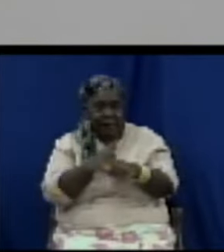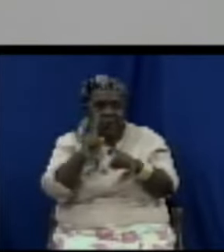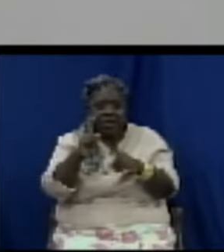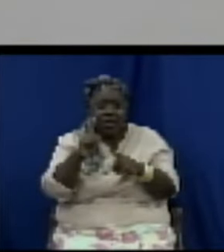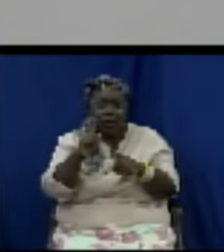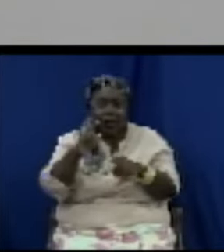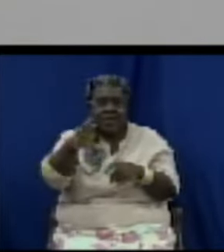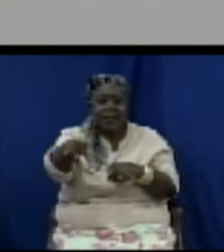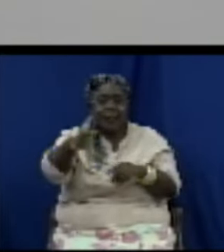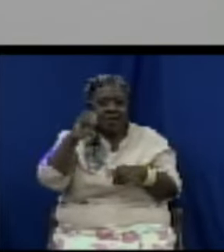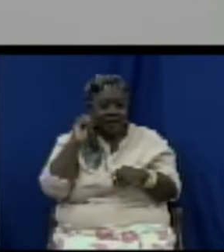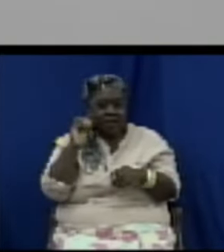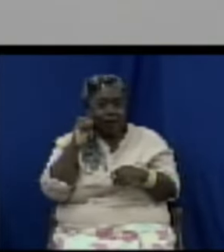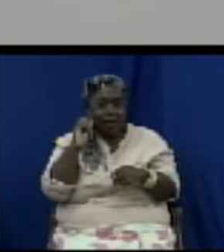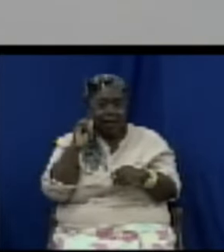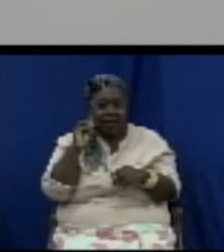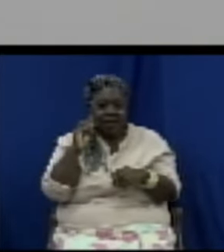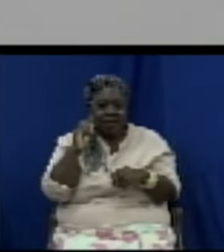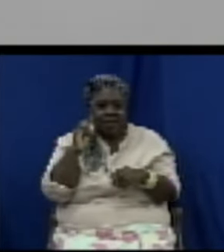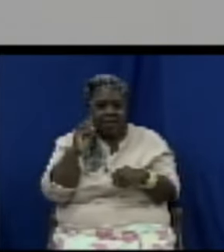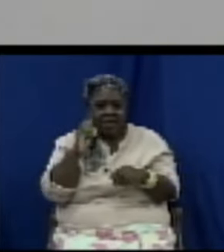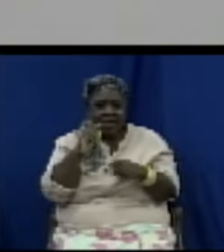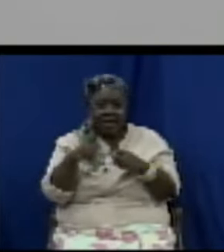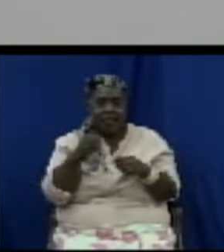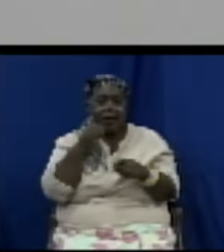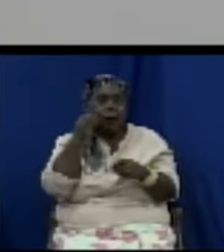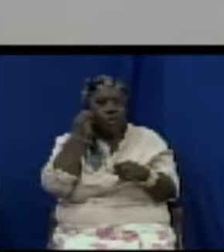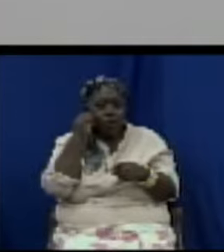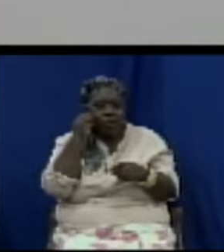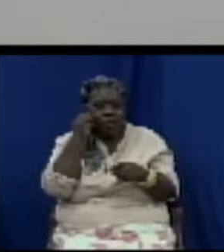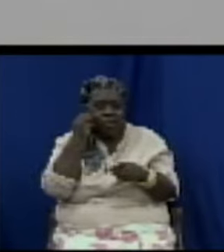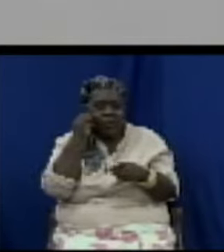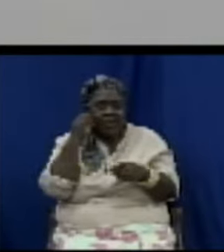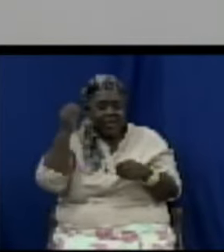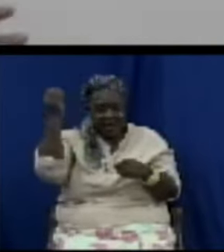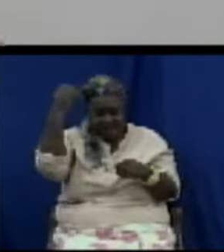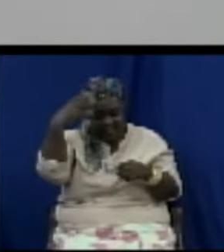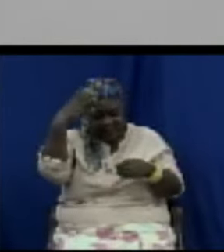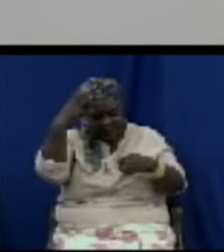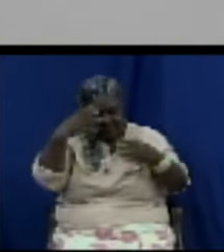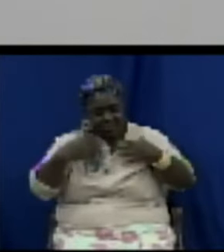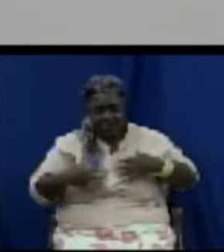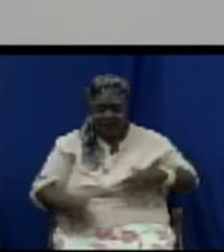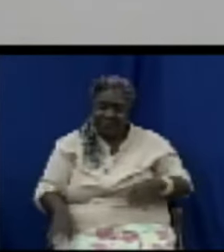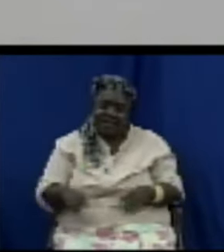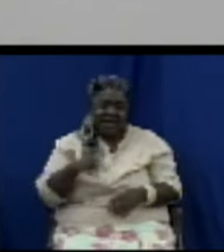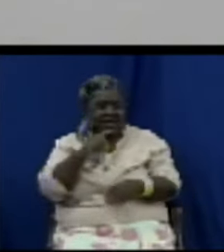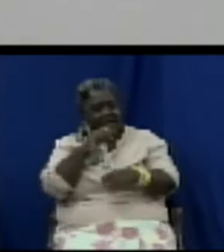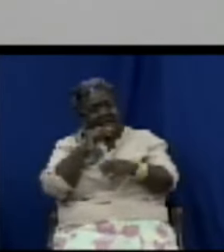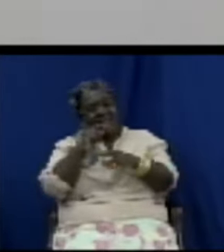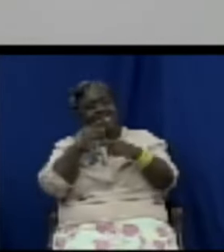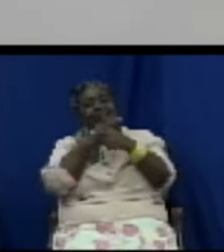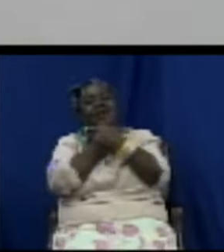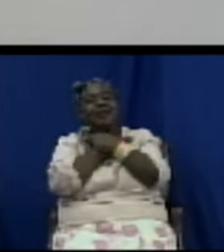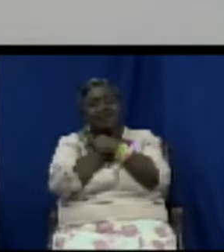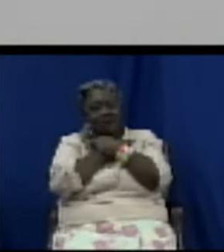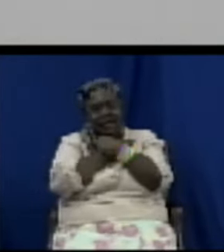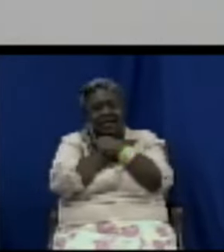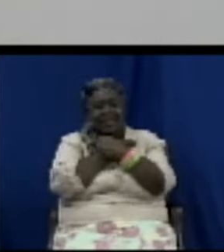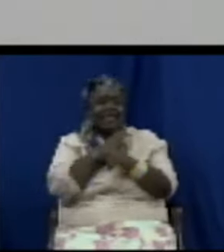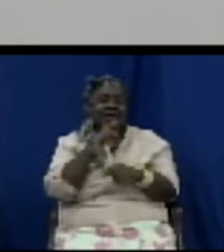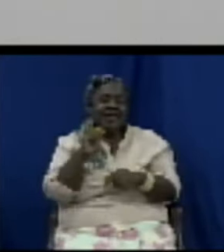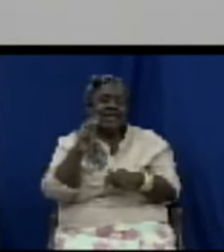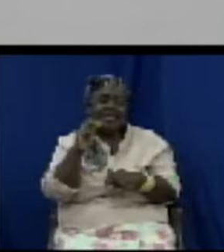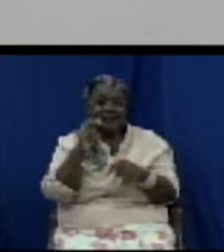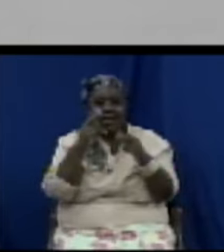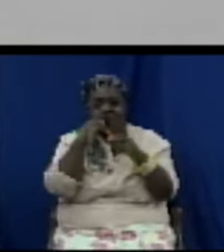blindly take up a pack of quicks and you get home and you shower and you put on your tea I know it sounds like I'm geriatric but still